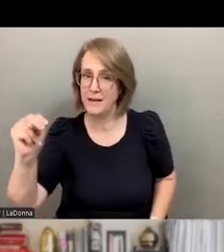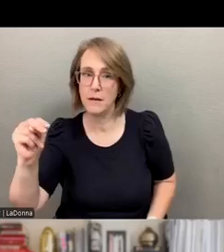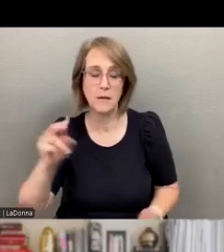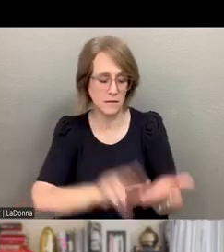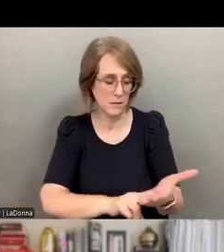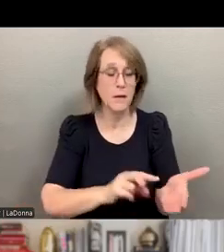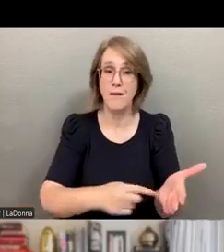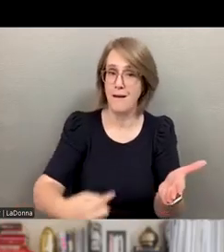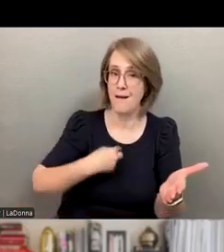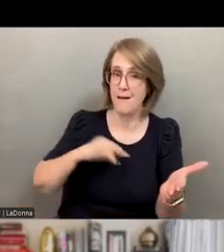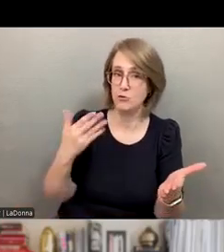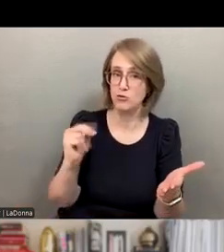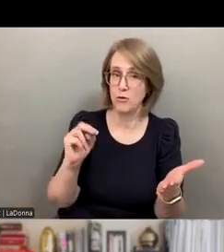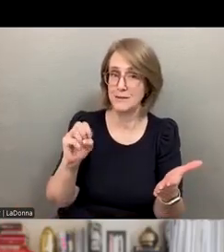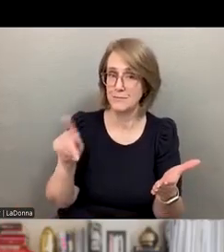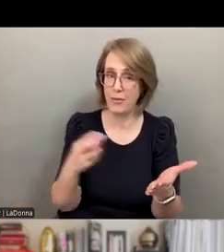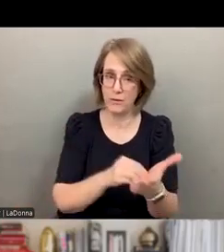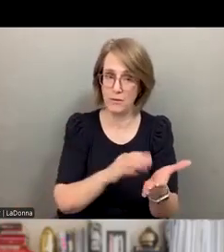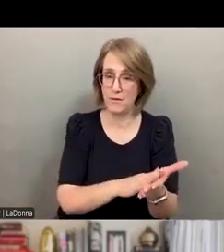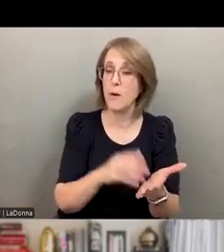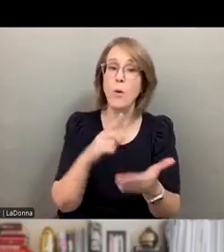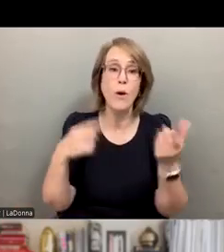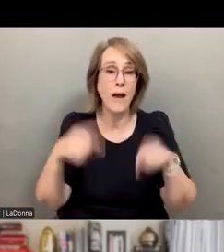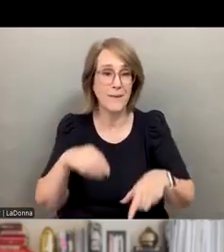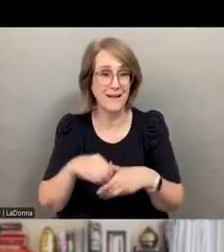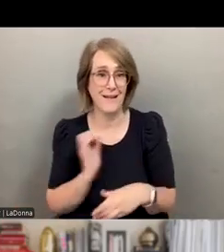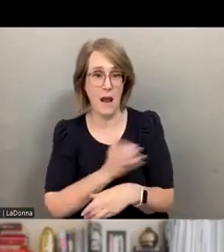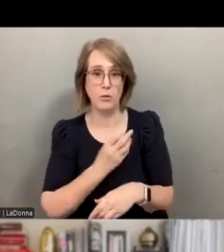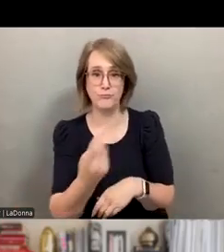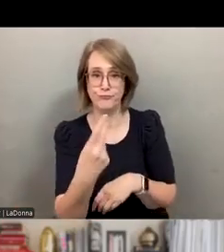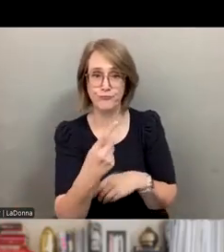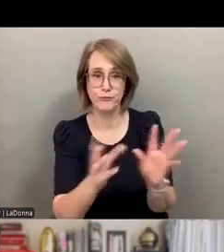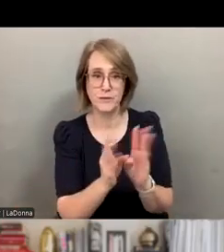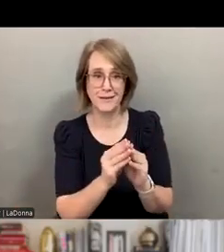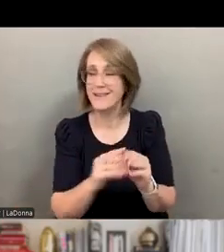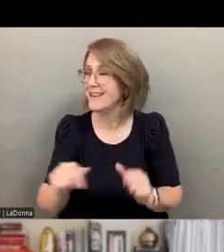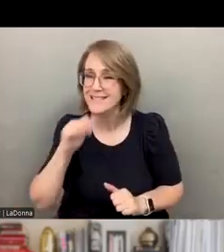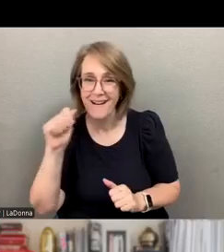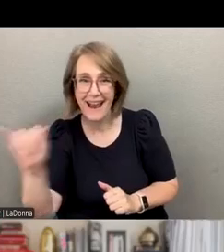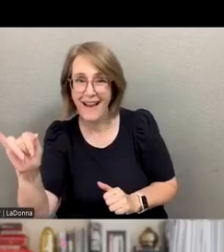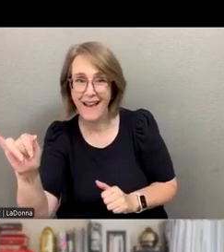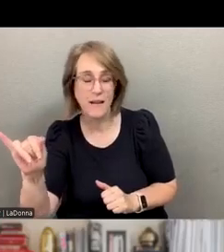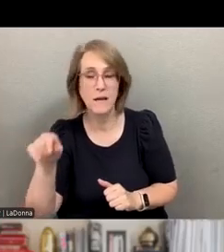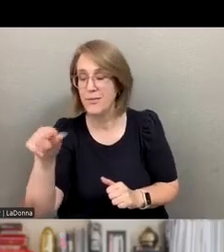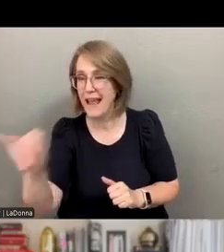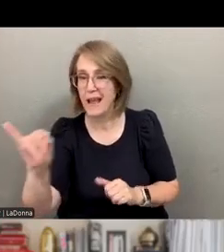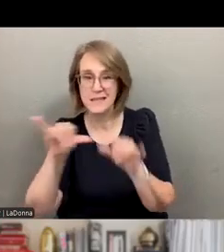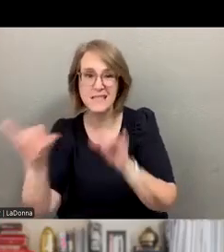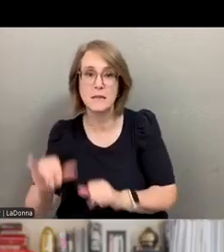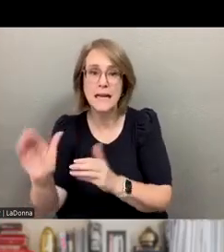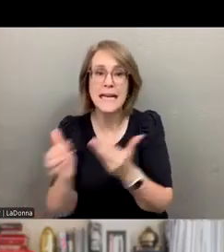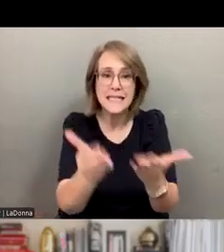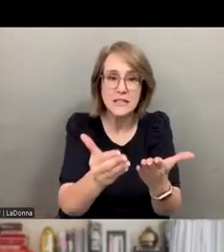John Smith, said that I'm documenting this is what happened in this clinical session. It's not the AI system doing that. The AI system is giving them